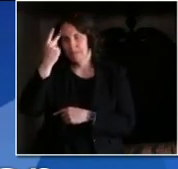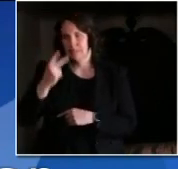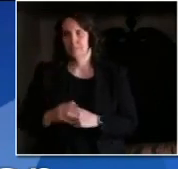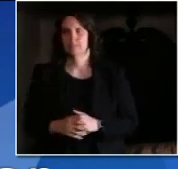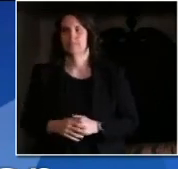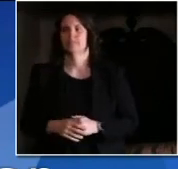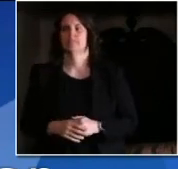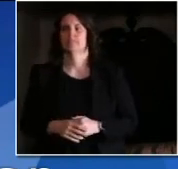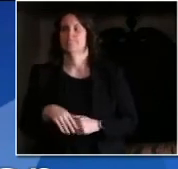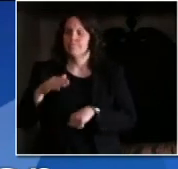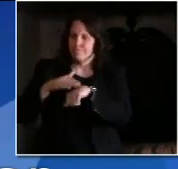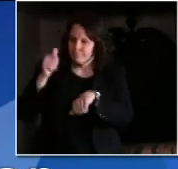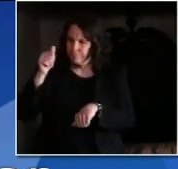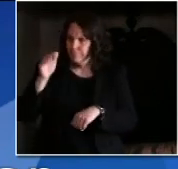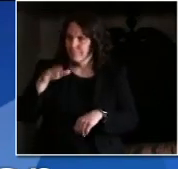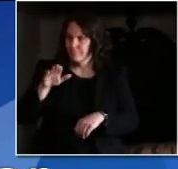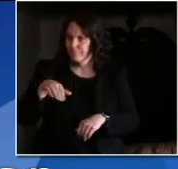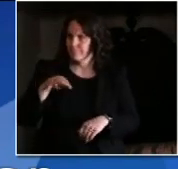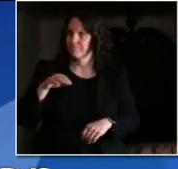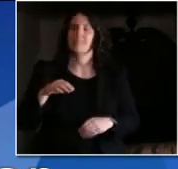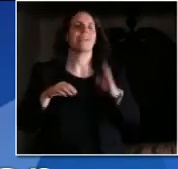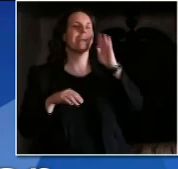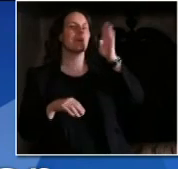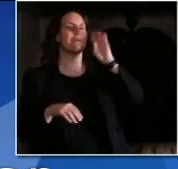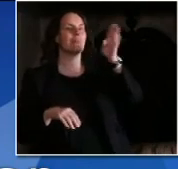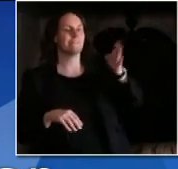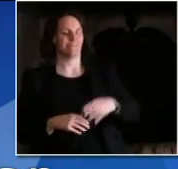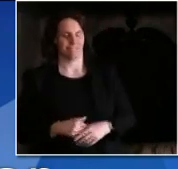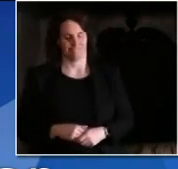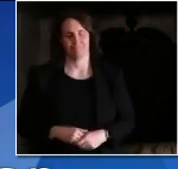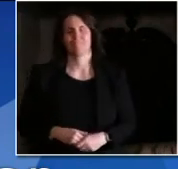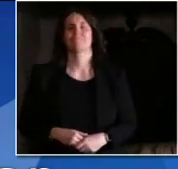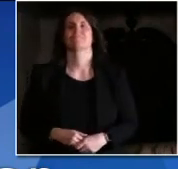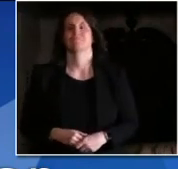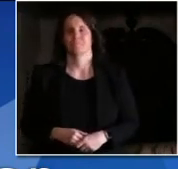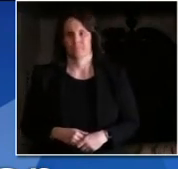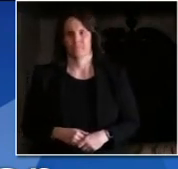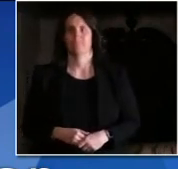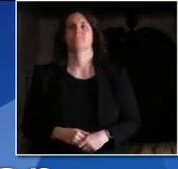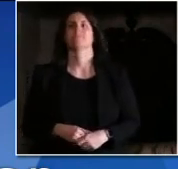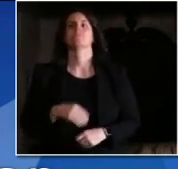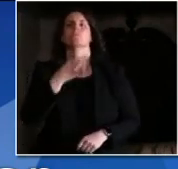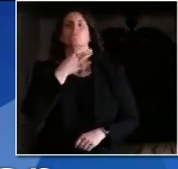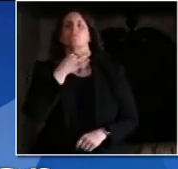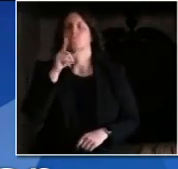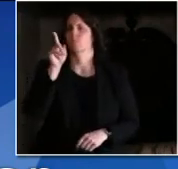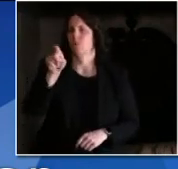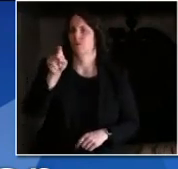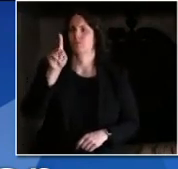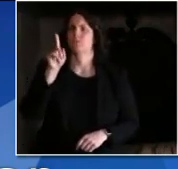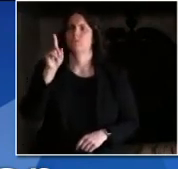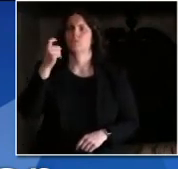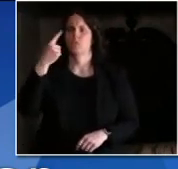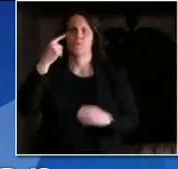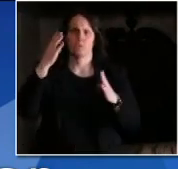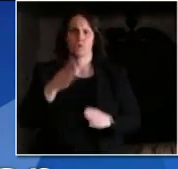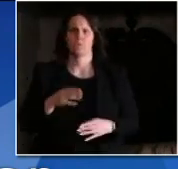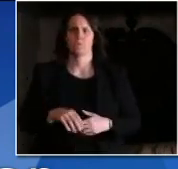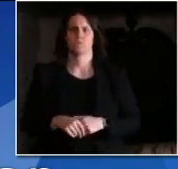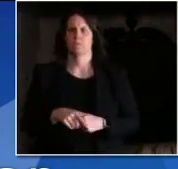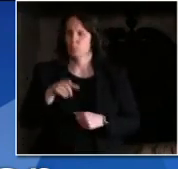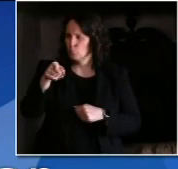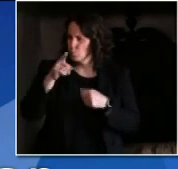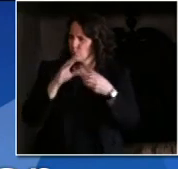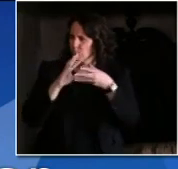Stephanie Hoff from Wispolitics. Hi. My question is for Governor Evers. You mentioned that tax